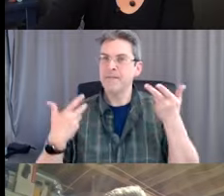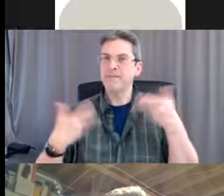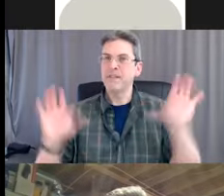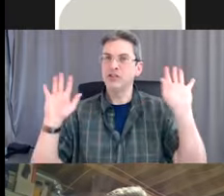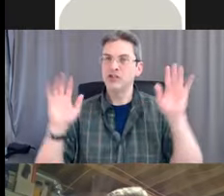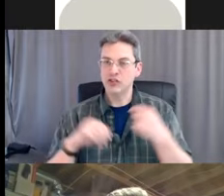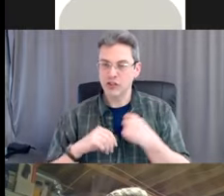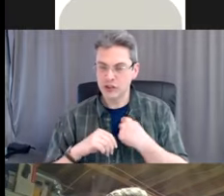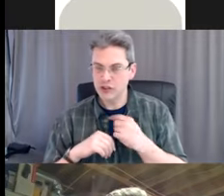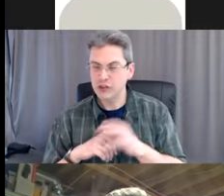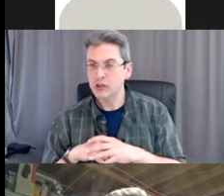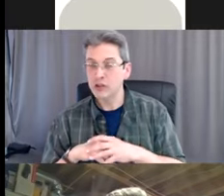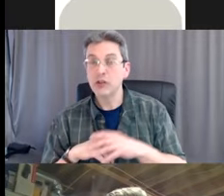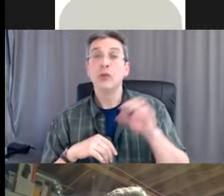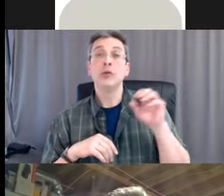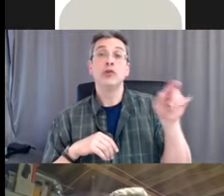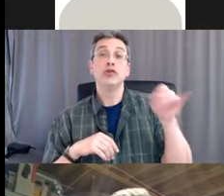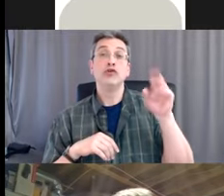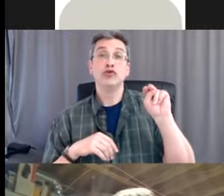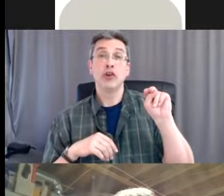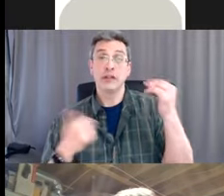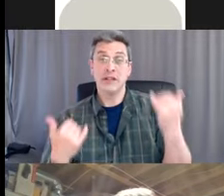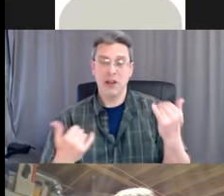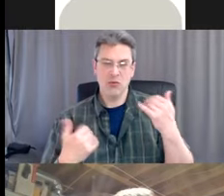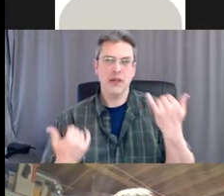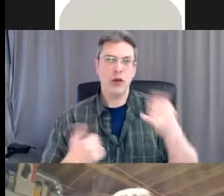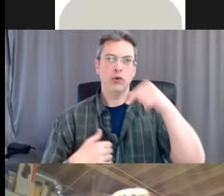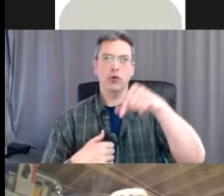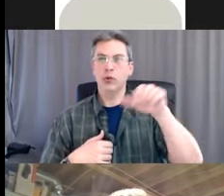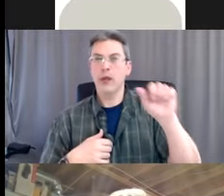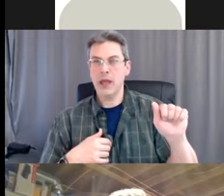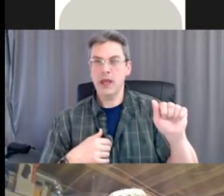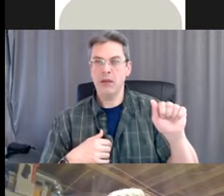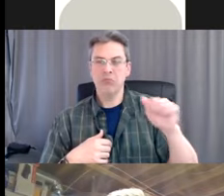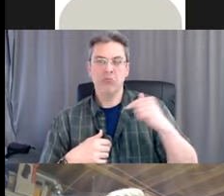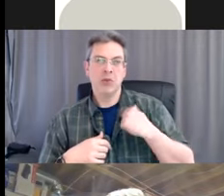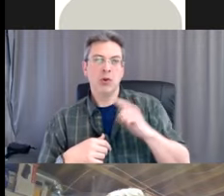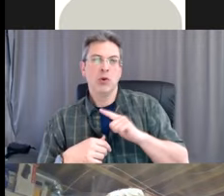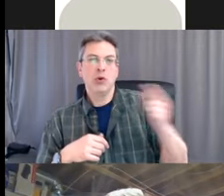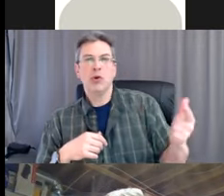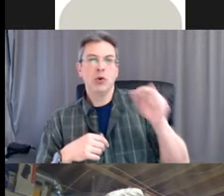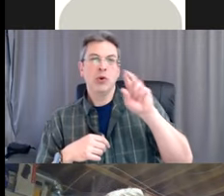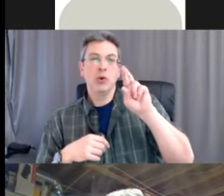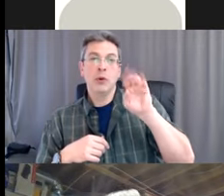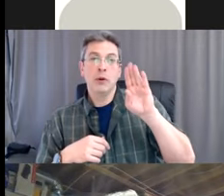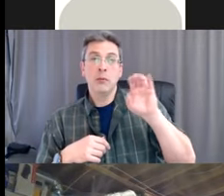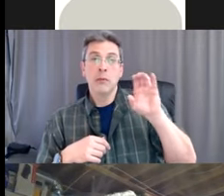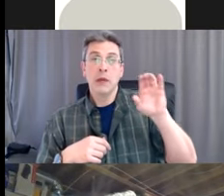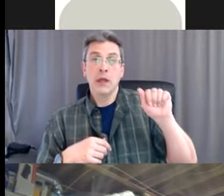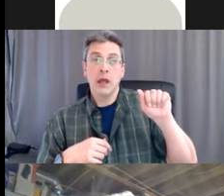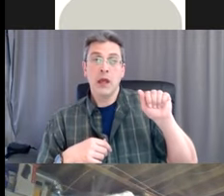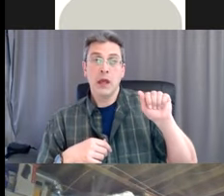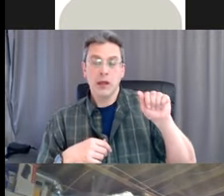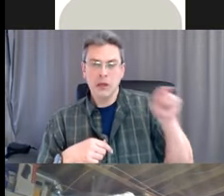And we'll do the Q&A part and I'll pass it over to Rebecca to ask questions that people submitted